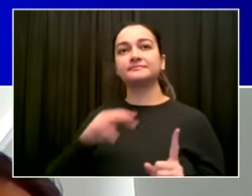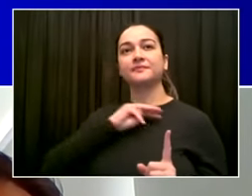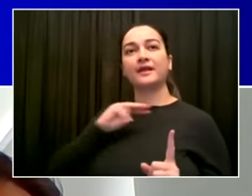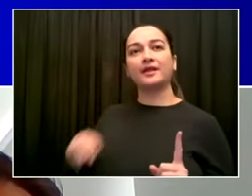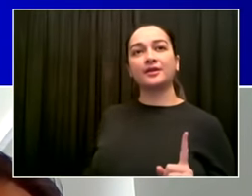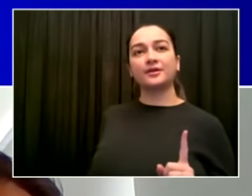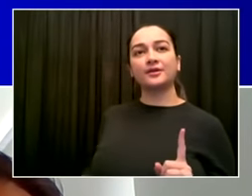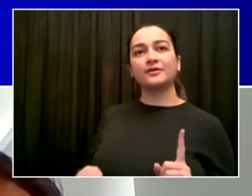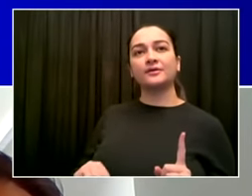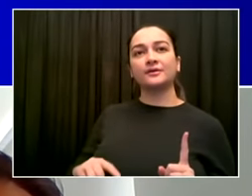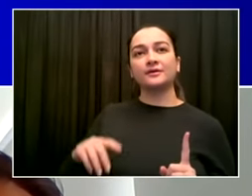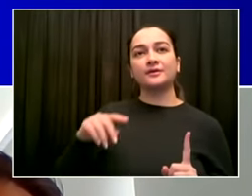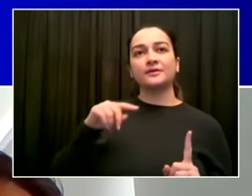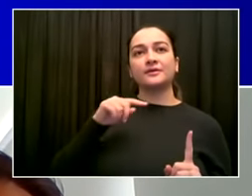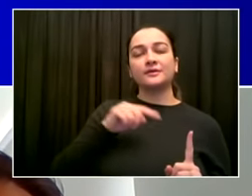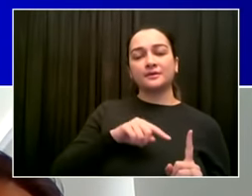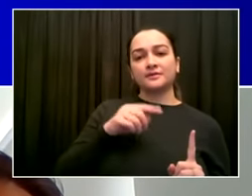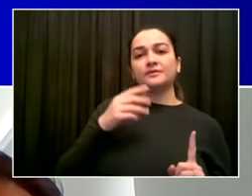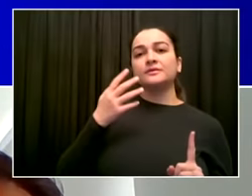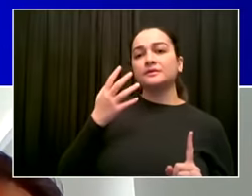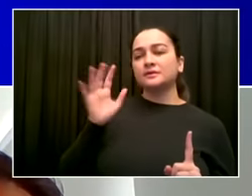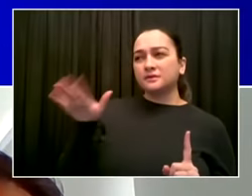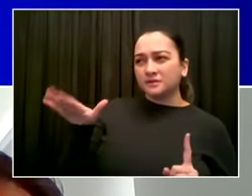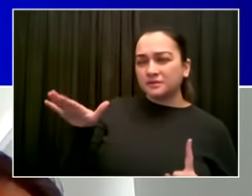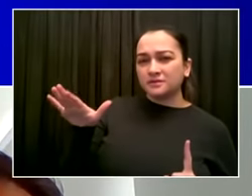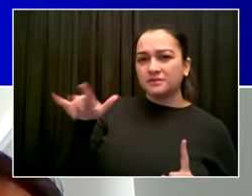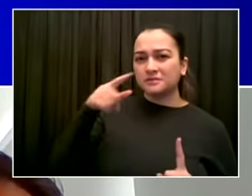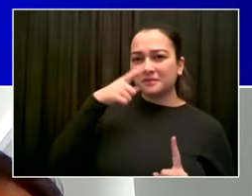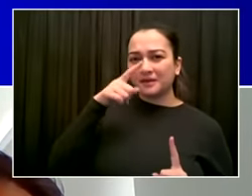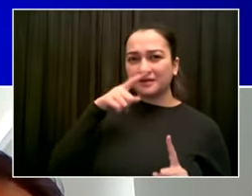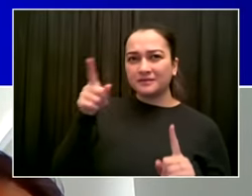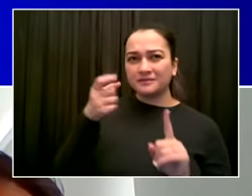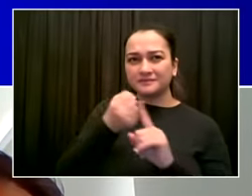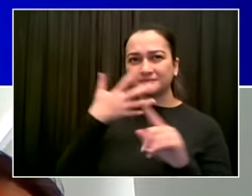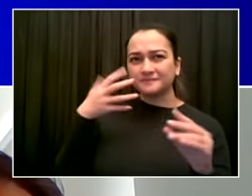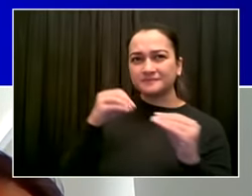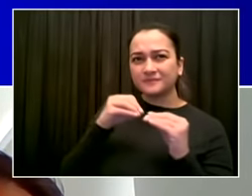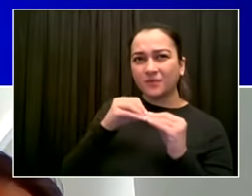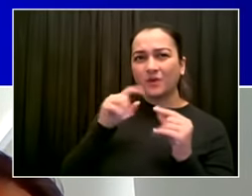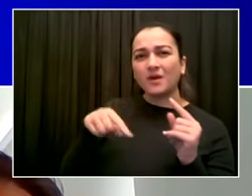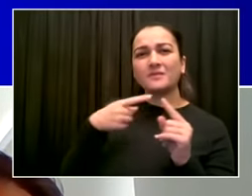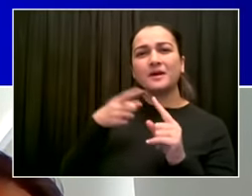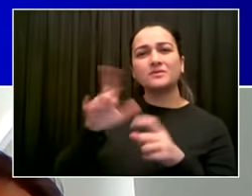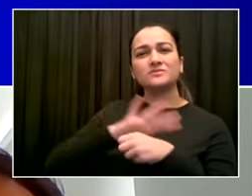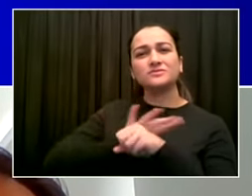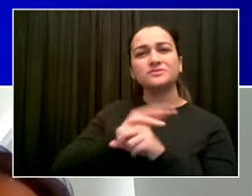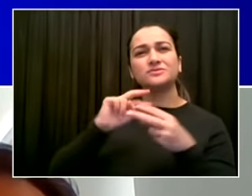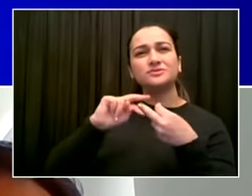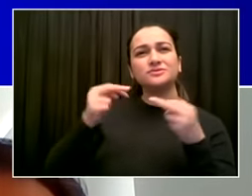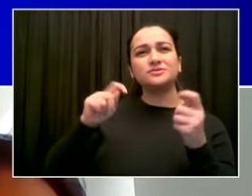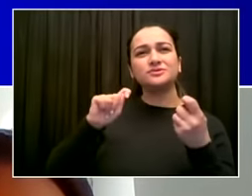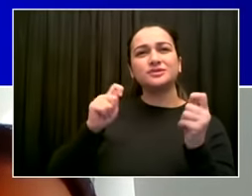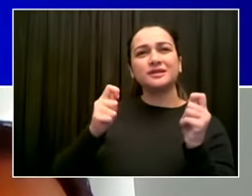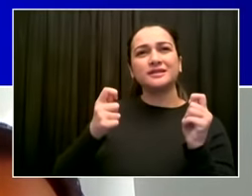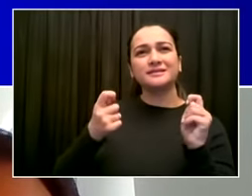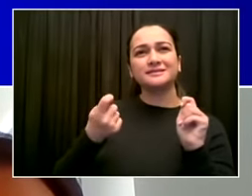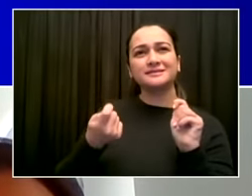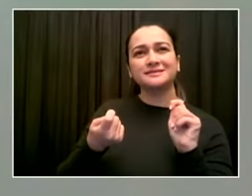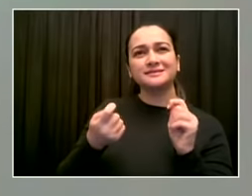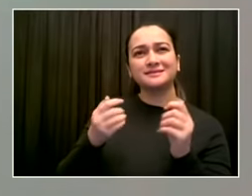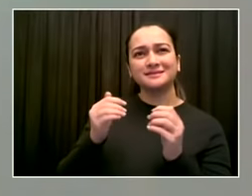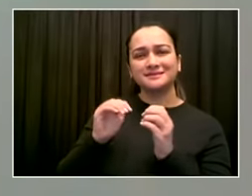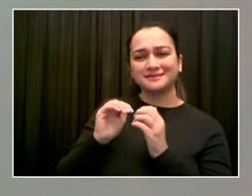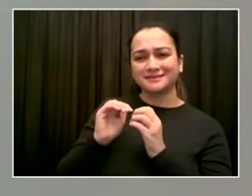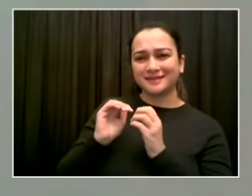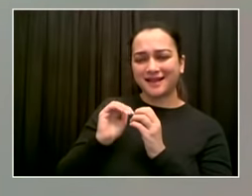but I want to again demystify what that means in terms of our decision making at this point. Yeah, I want to